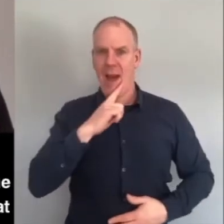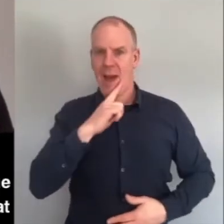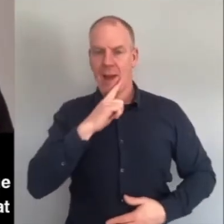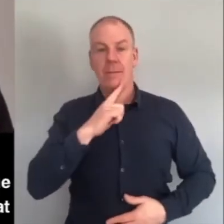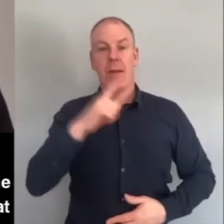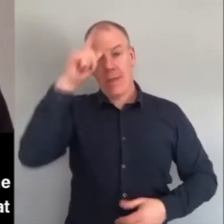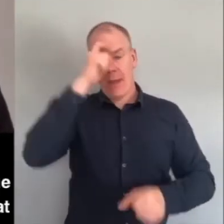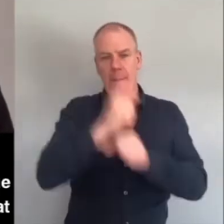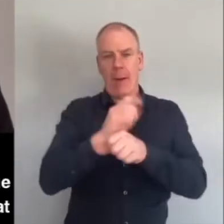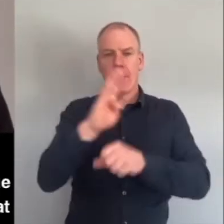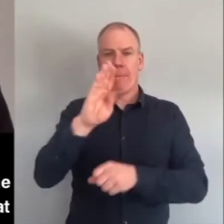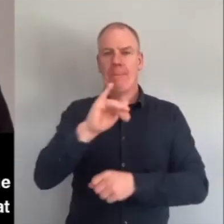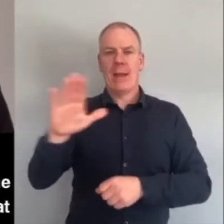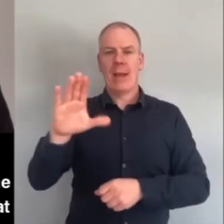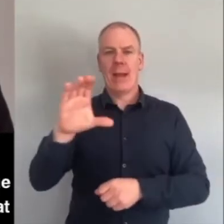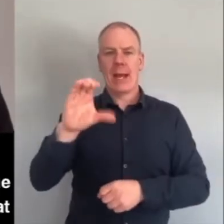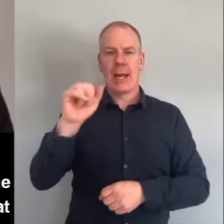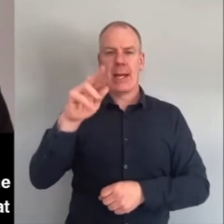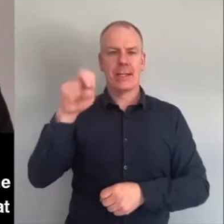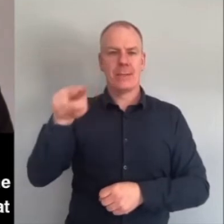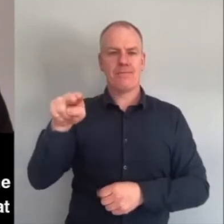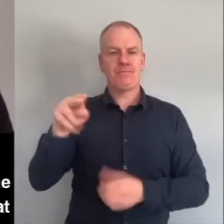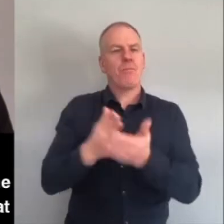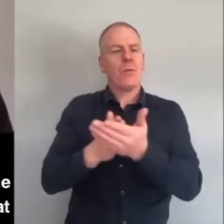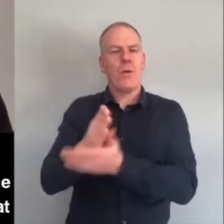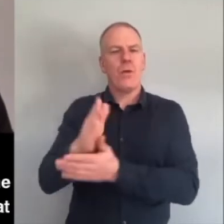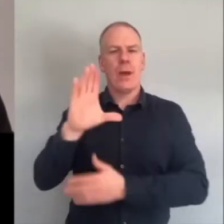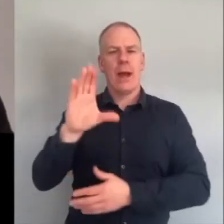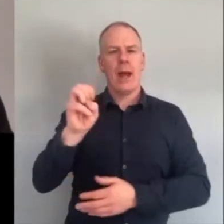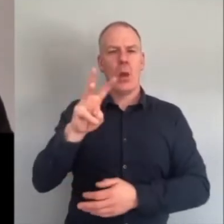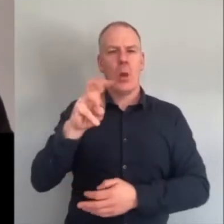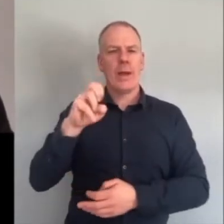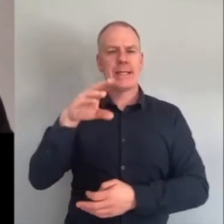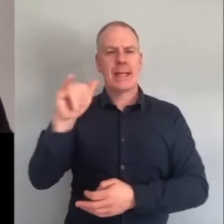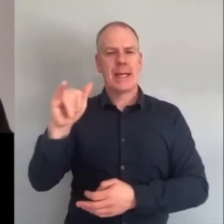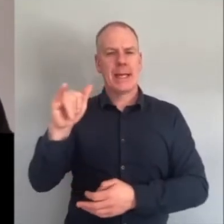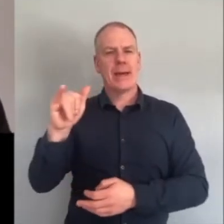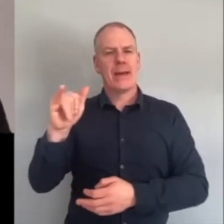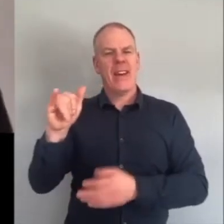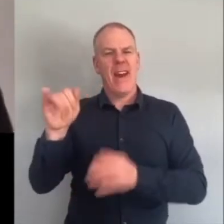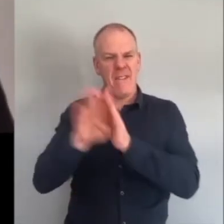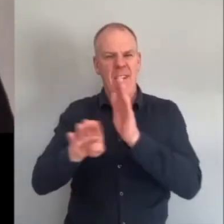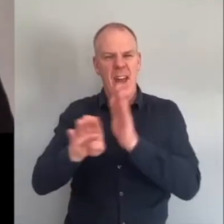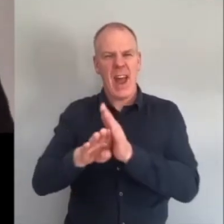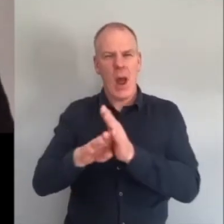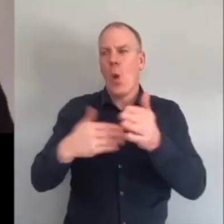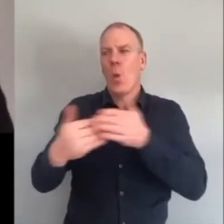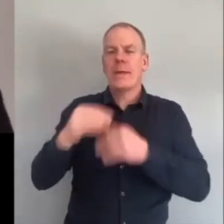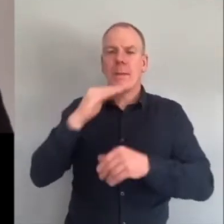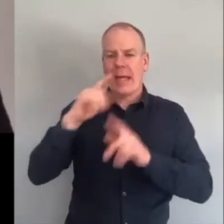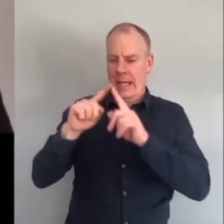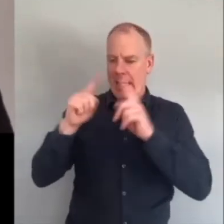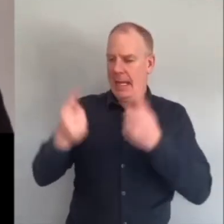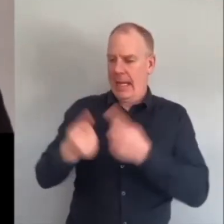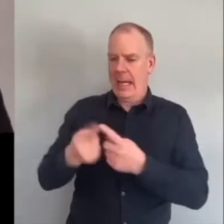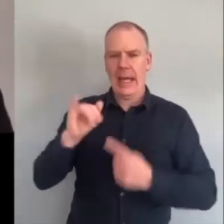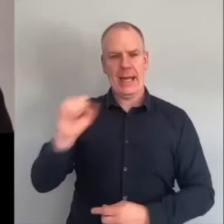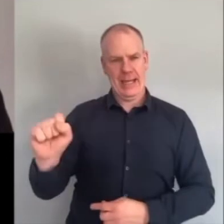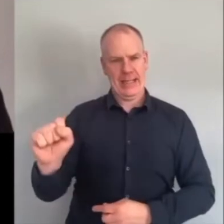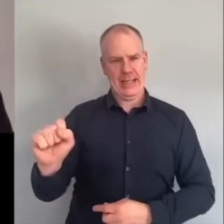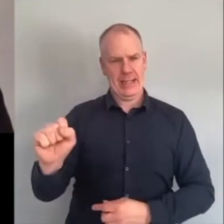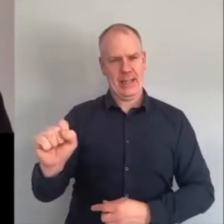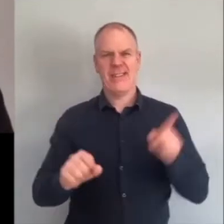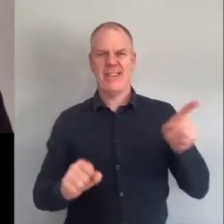Bill Clinton saying during the Lewinsky affair, it depends upon what the meaning of is is. So with Trump, we initially just